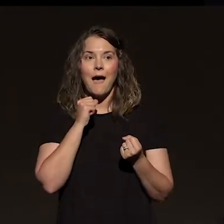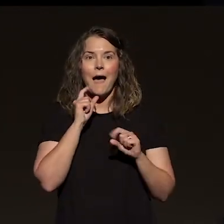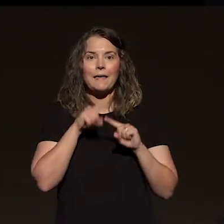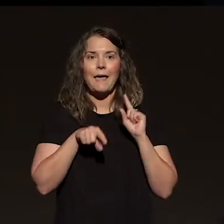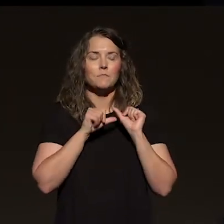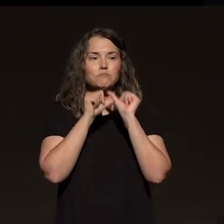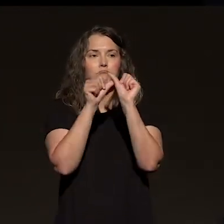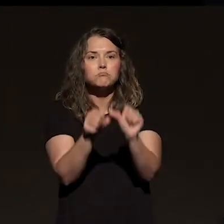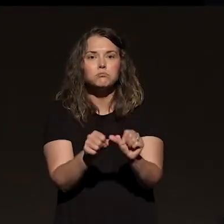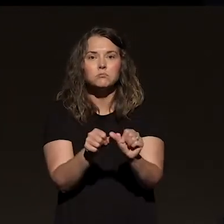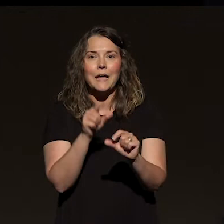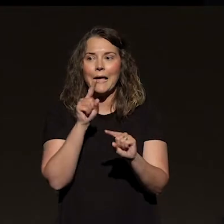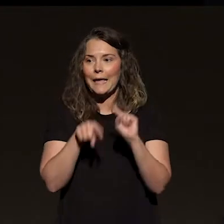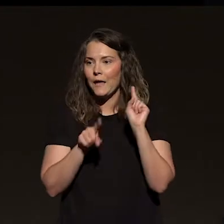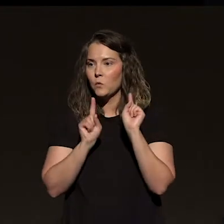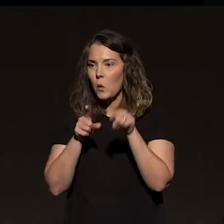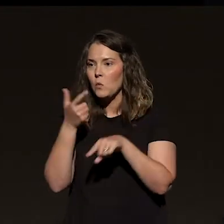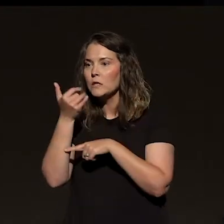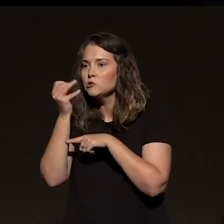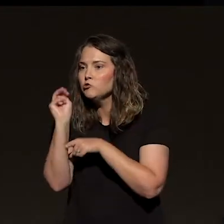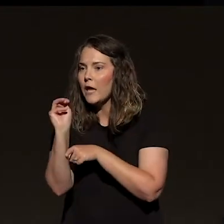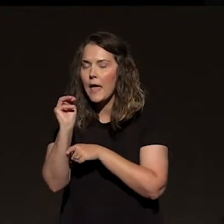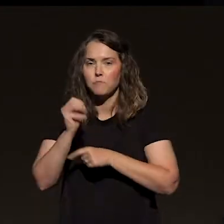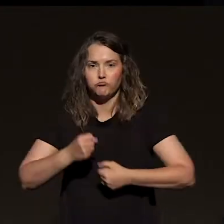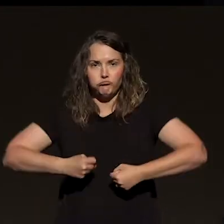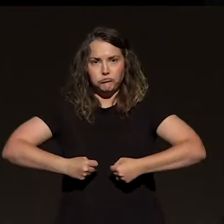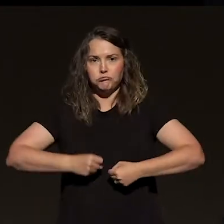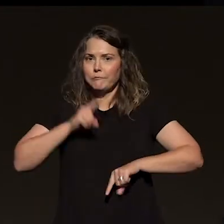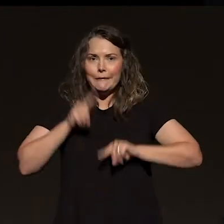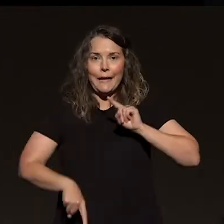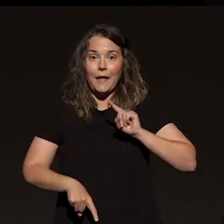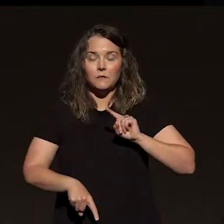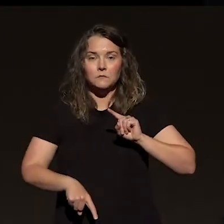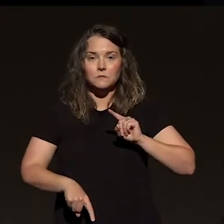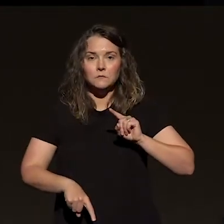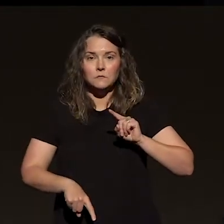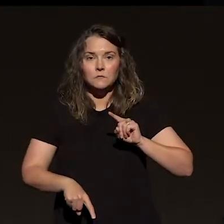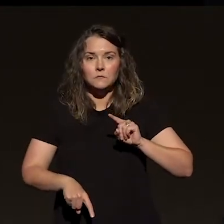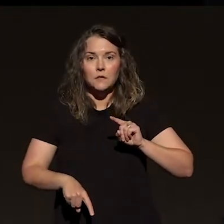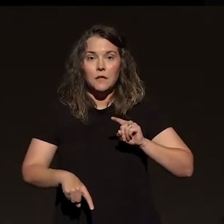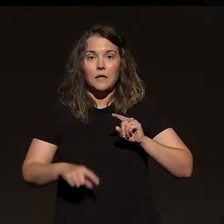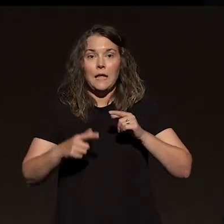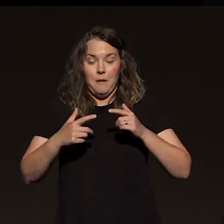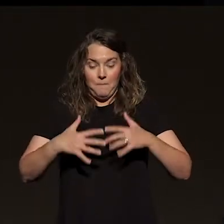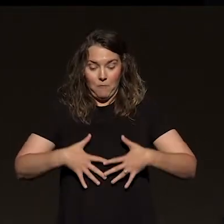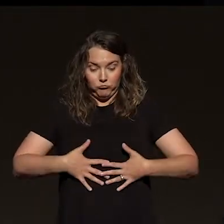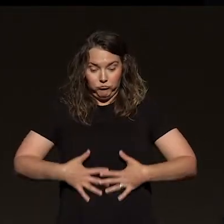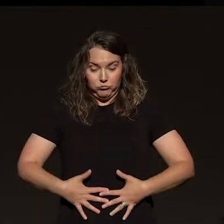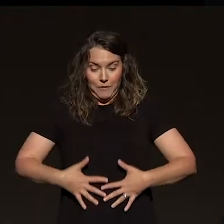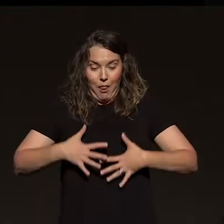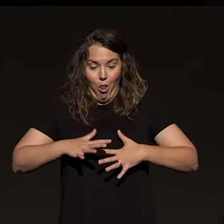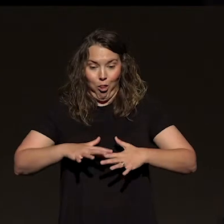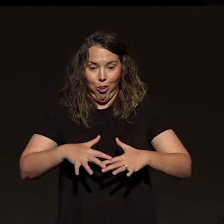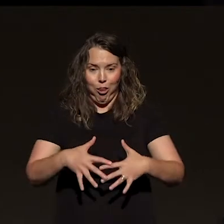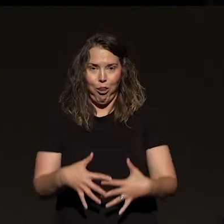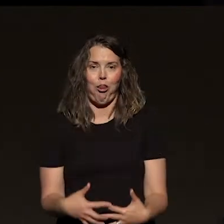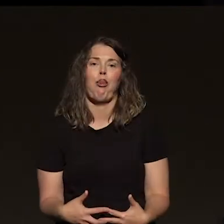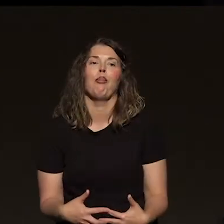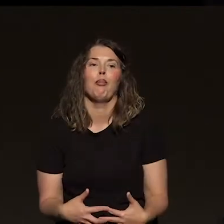not invincible. You can't even go to the gym. You can't go get your swole on. You got furniture disease. Your chest is sinking down to your drawers, and there's